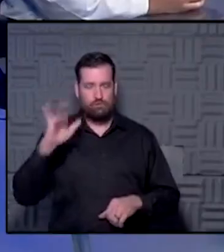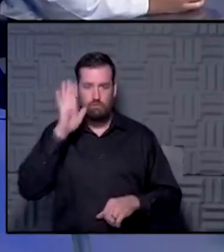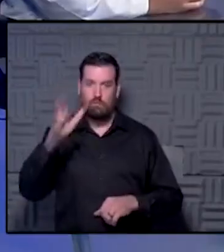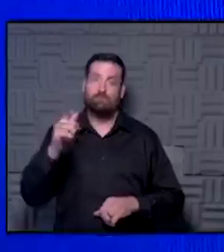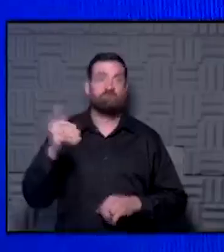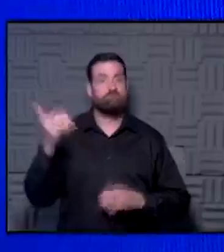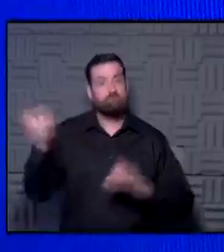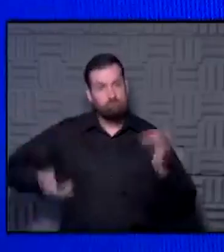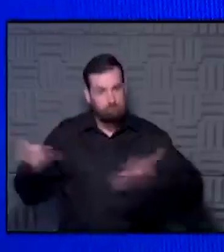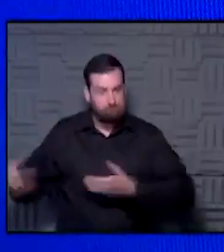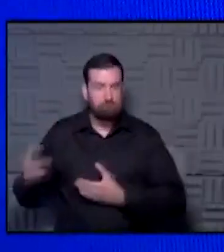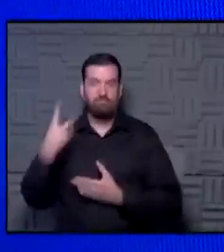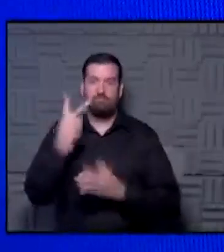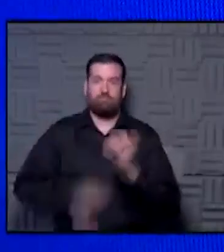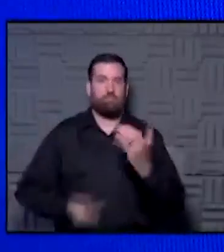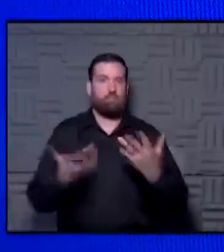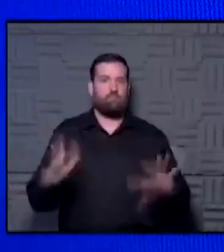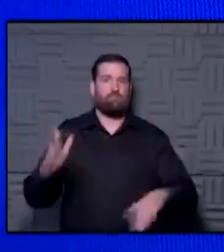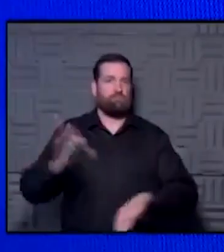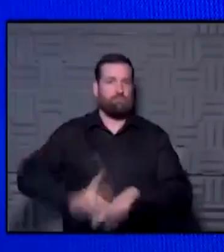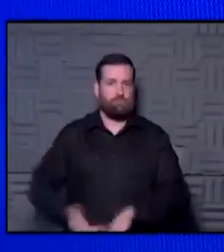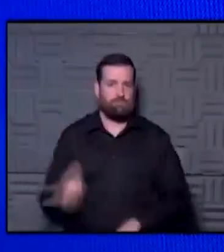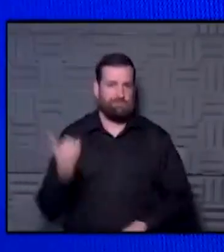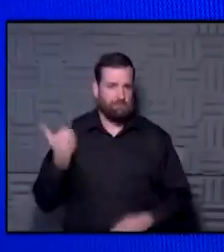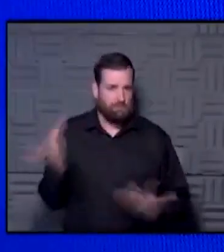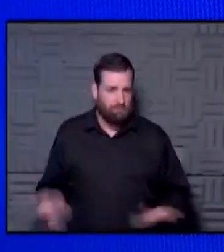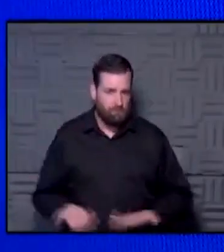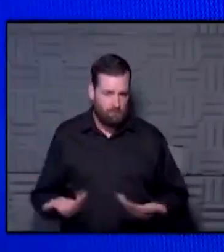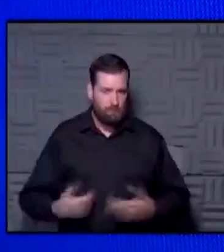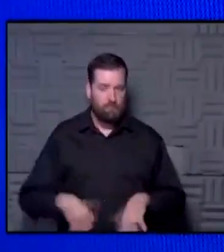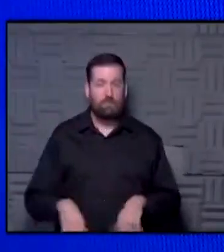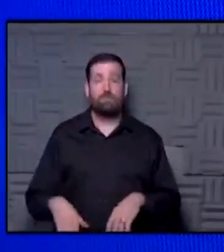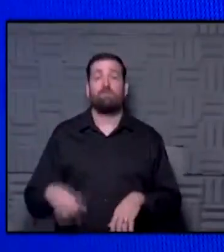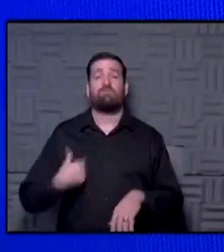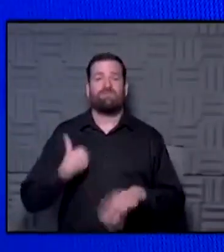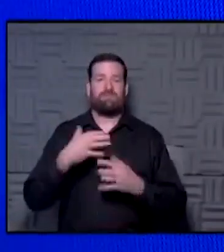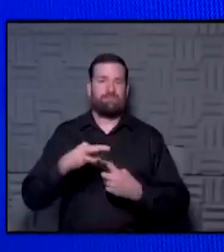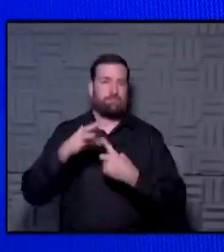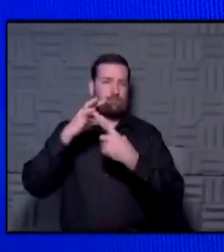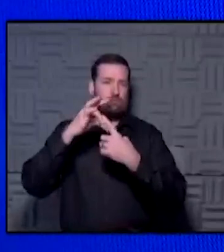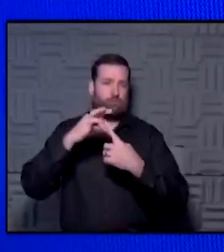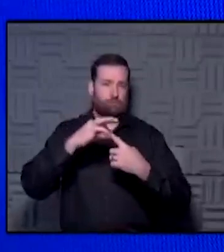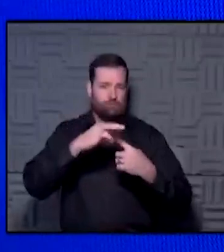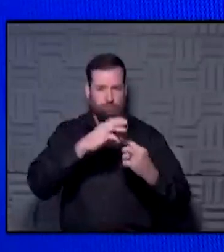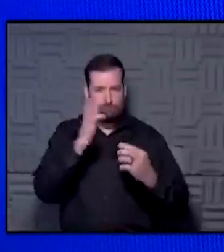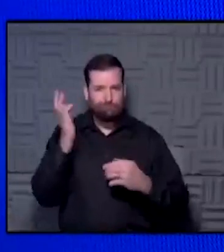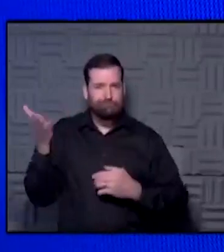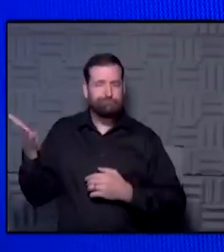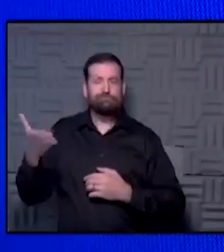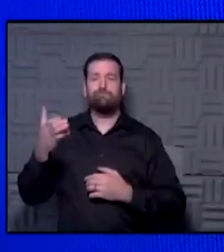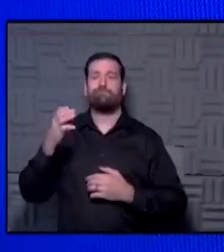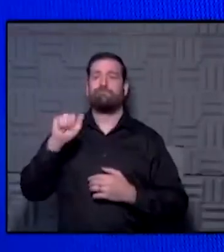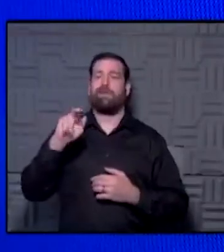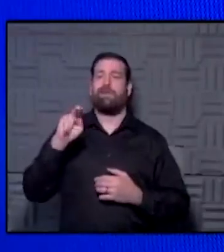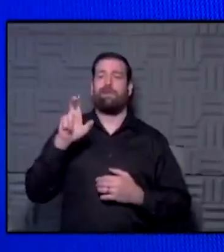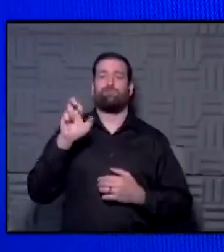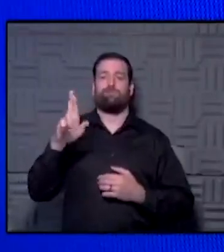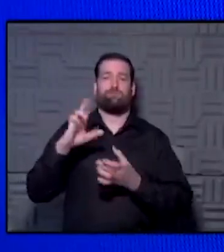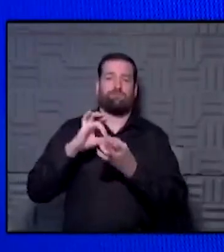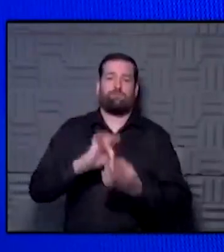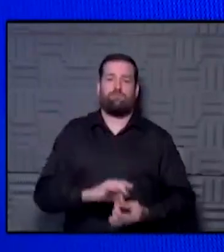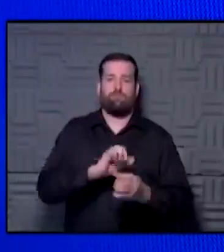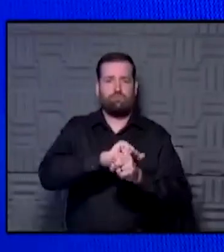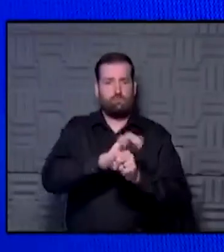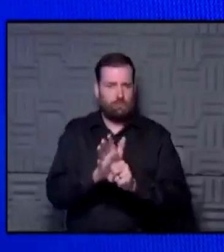them a little bit better. I think they've both been on the program before, but we have a special presentation this morning to talk a lot about cancer in the age of COVID and what that